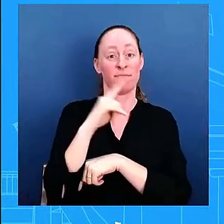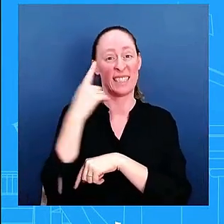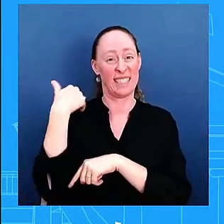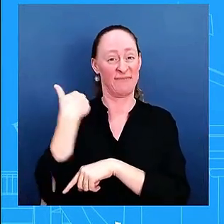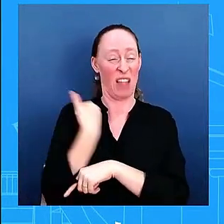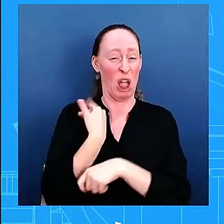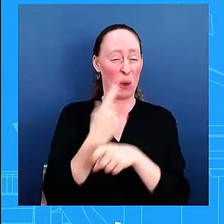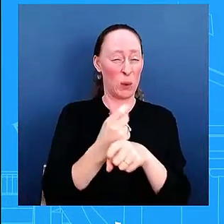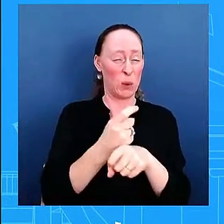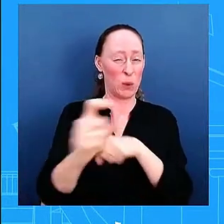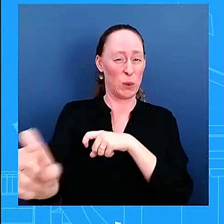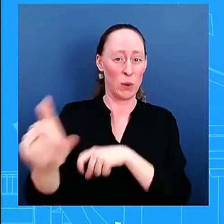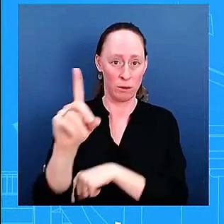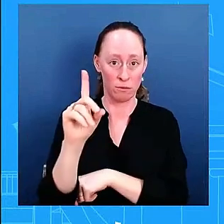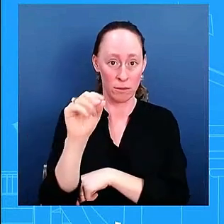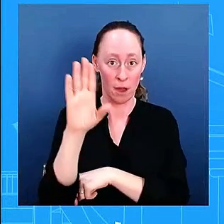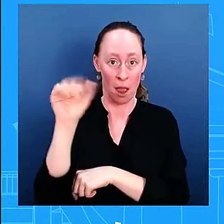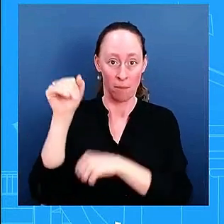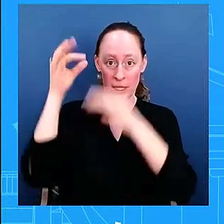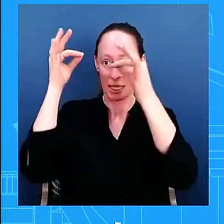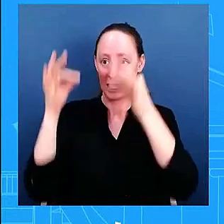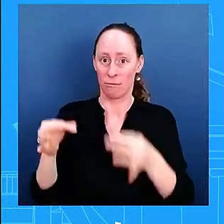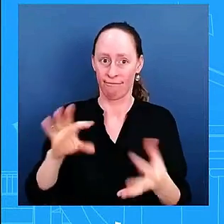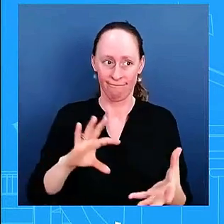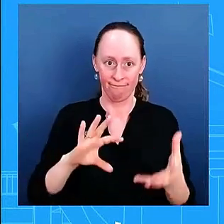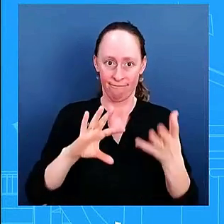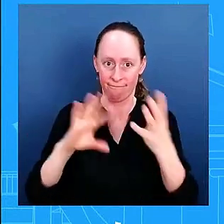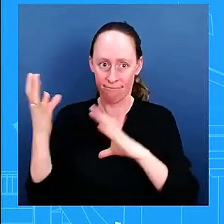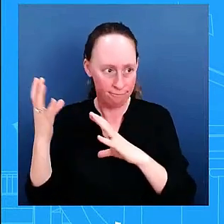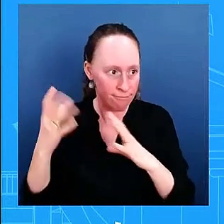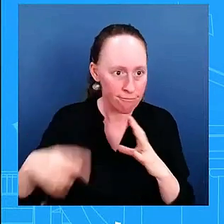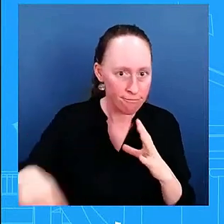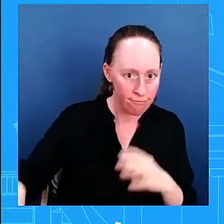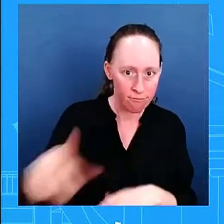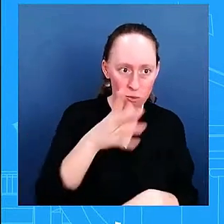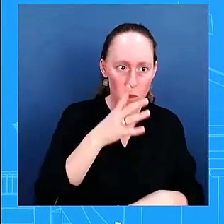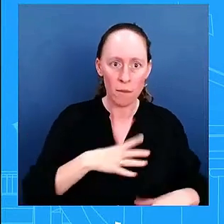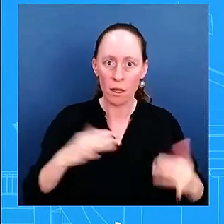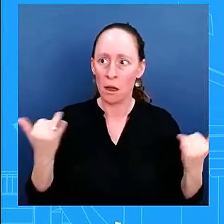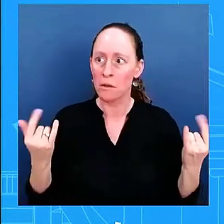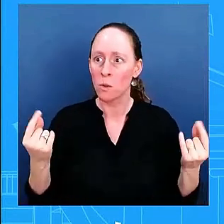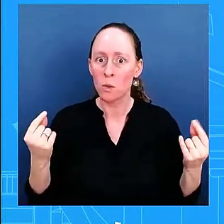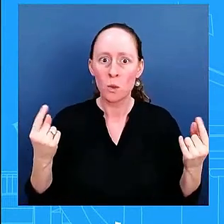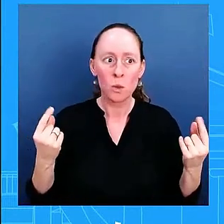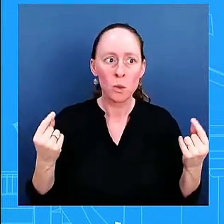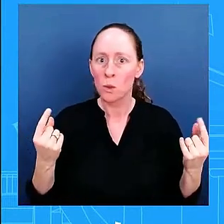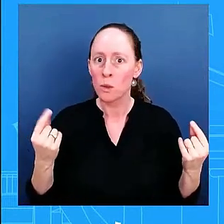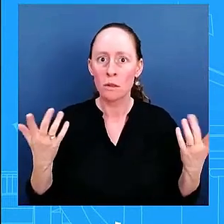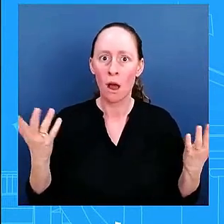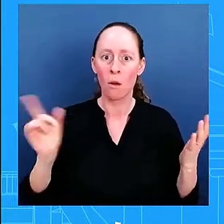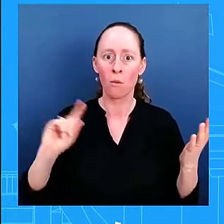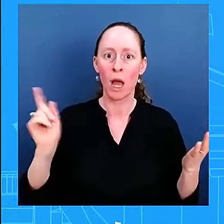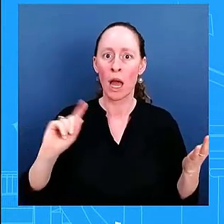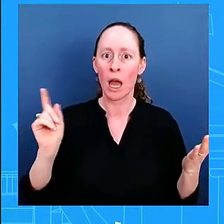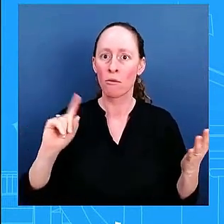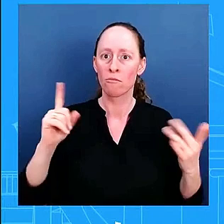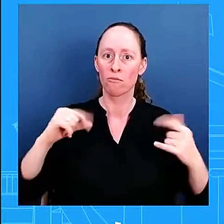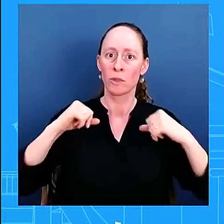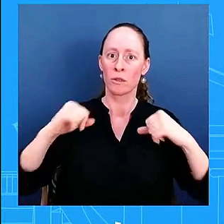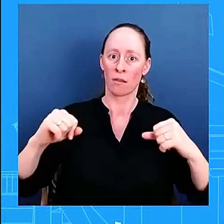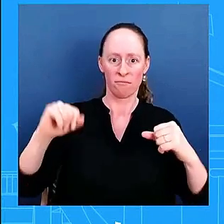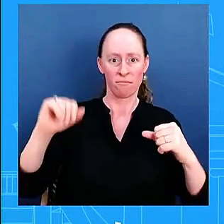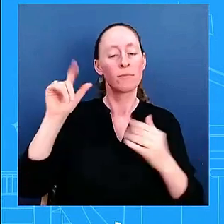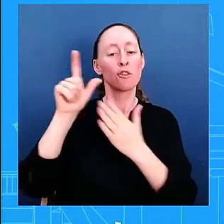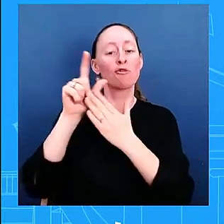out there who uh don't have the protections that they need on their own health care because roe v wade which was law of the land